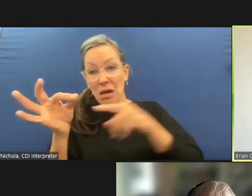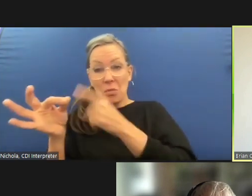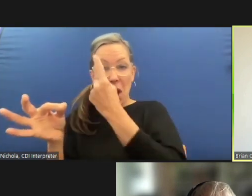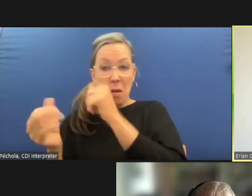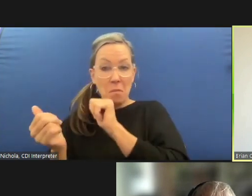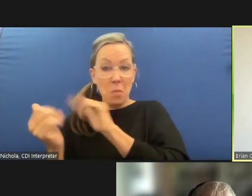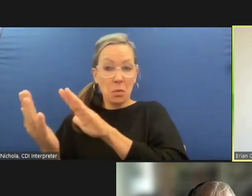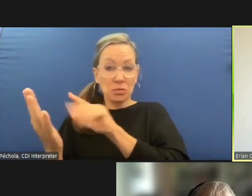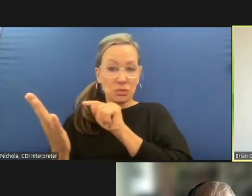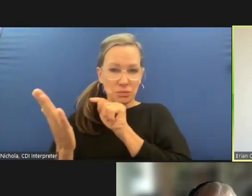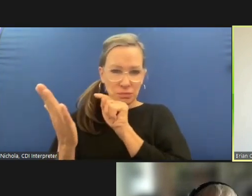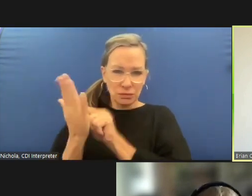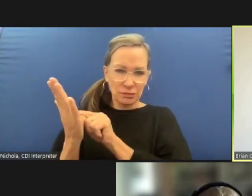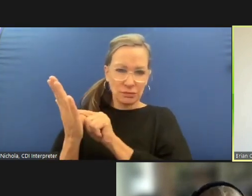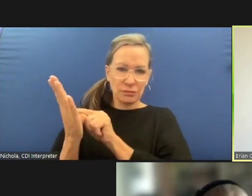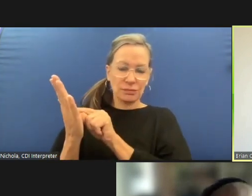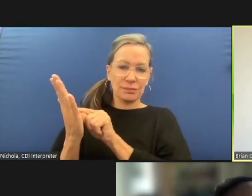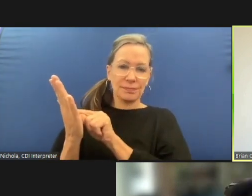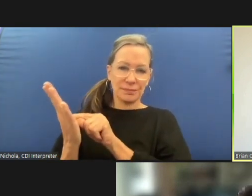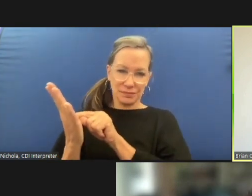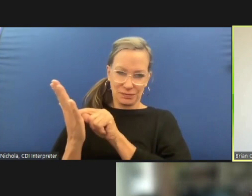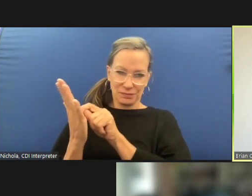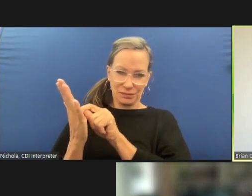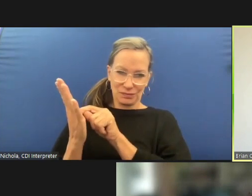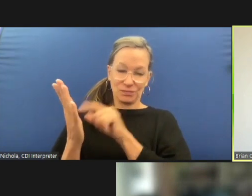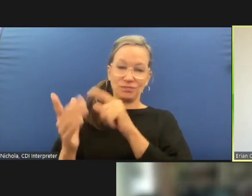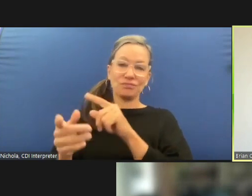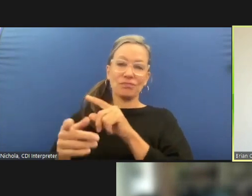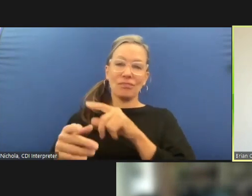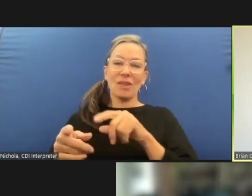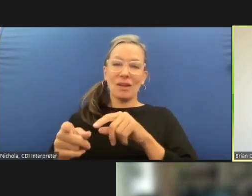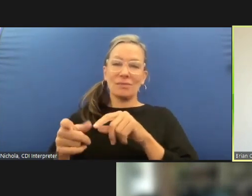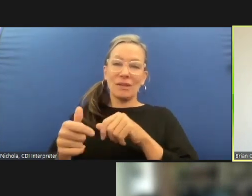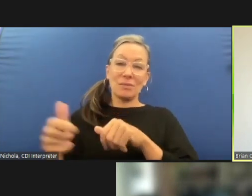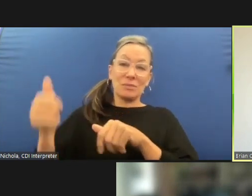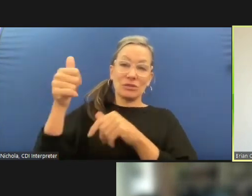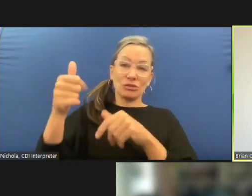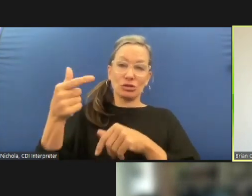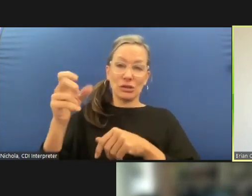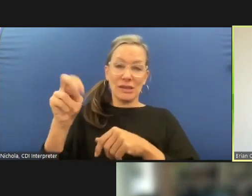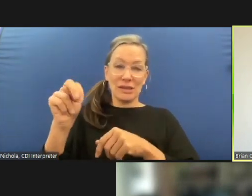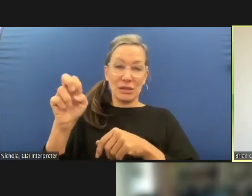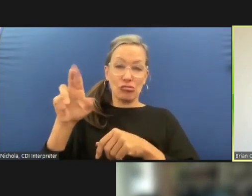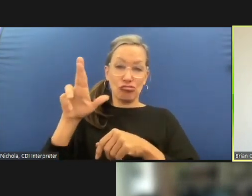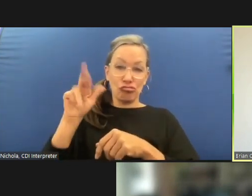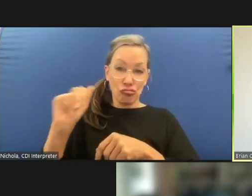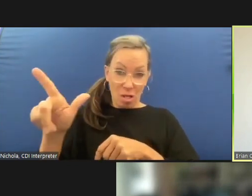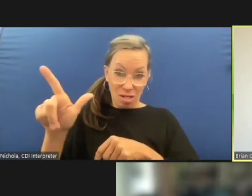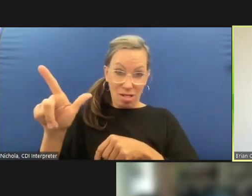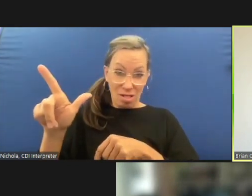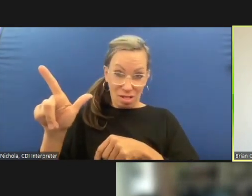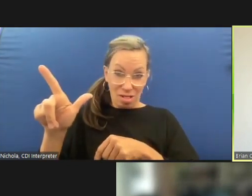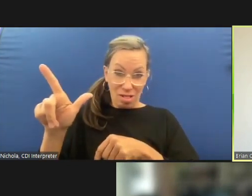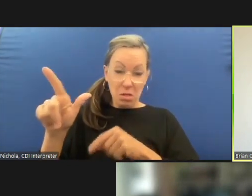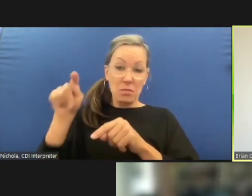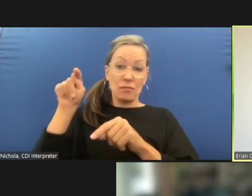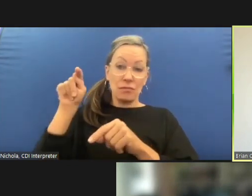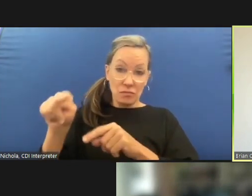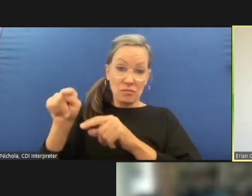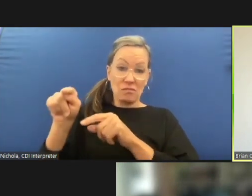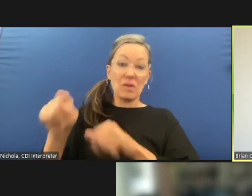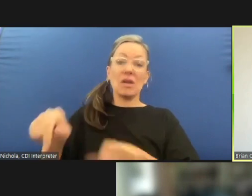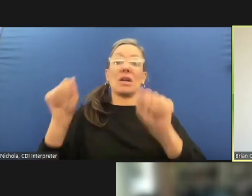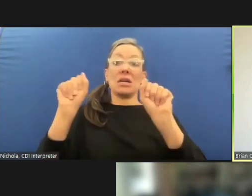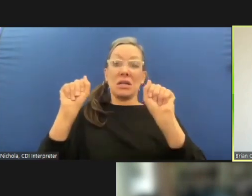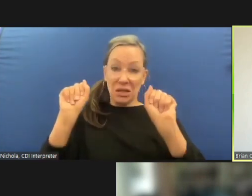with both models an inspector general would have that ability to look more deeply in the department policies procedures practices